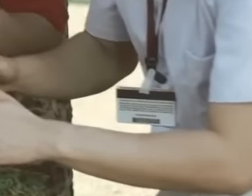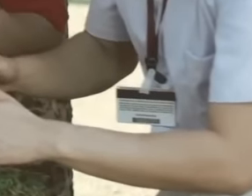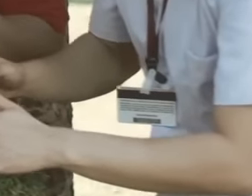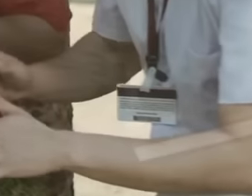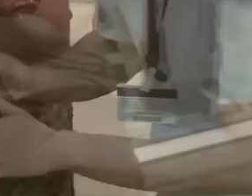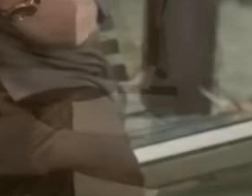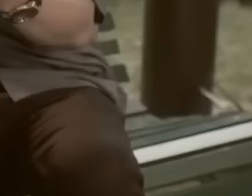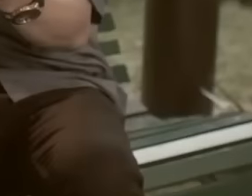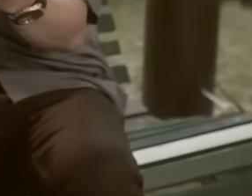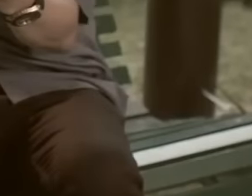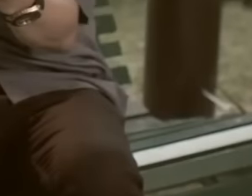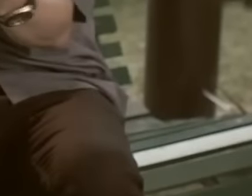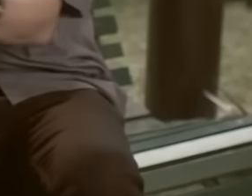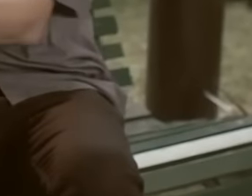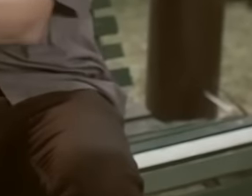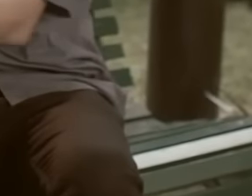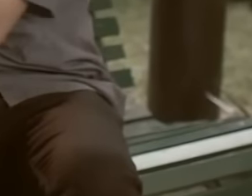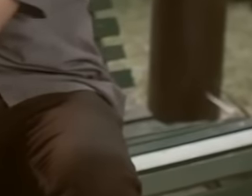Ahawit